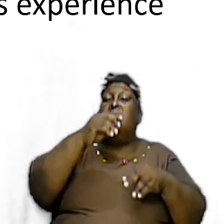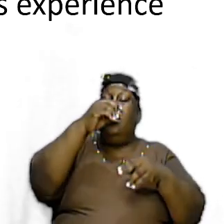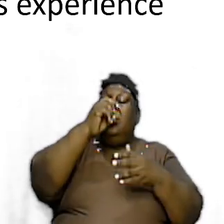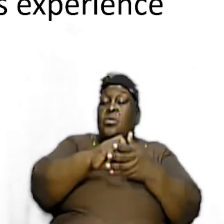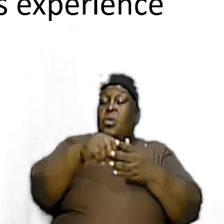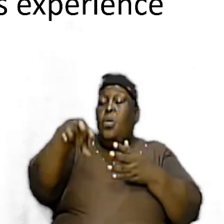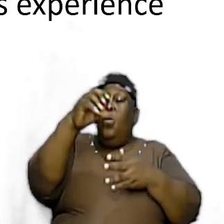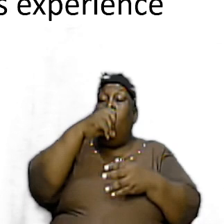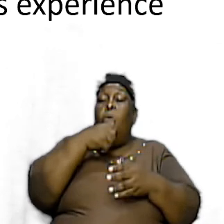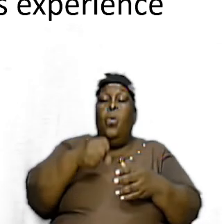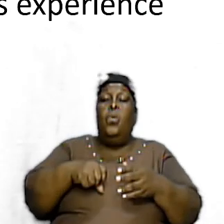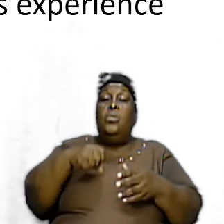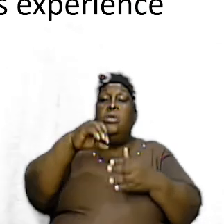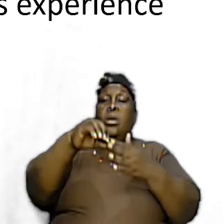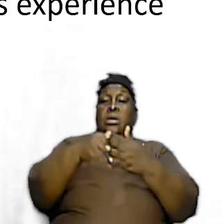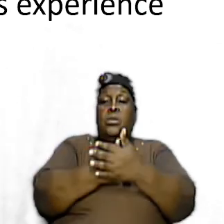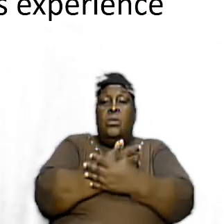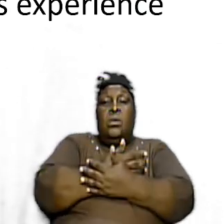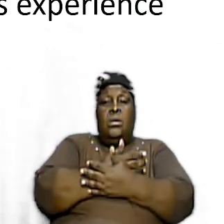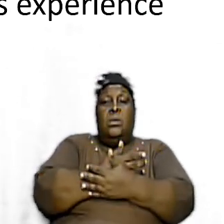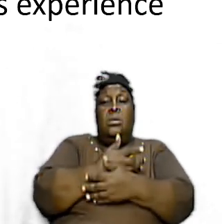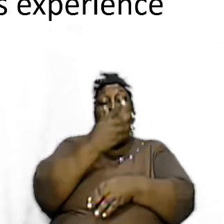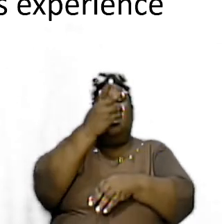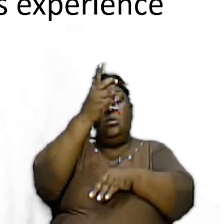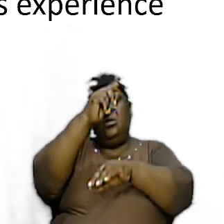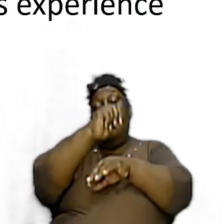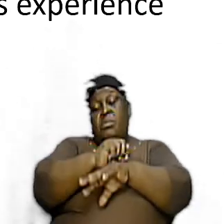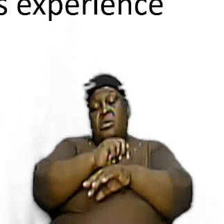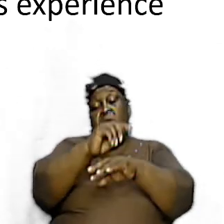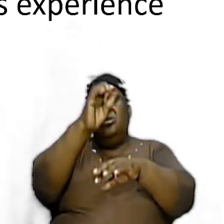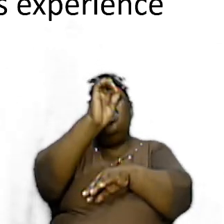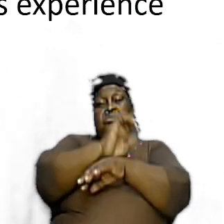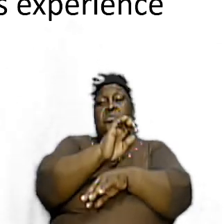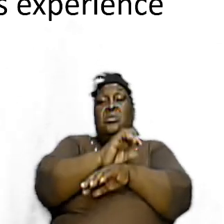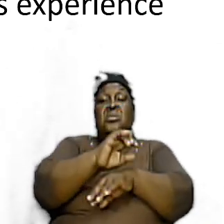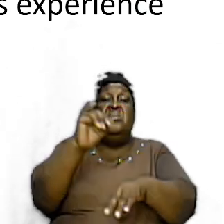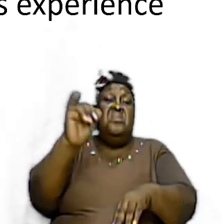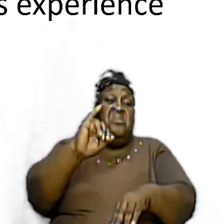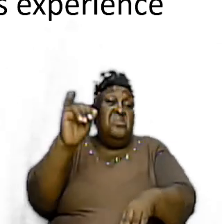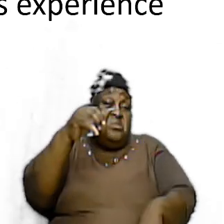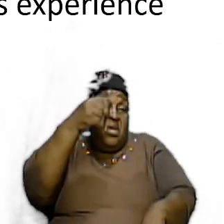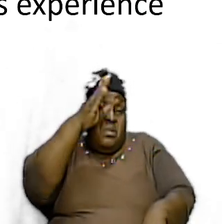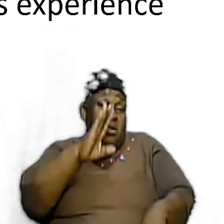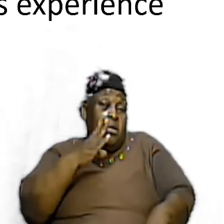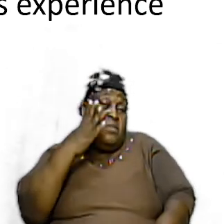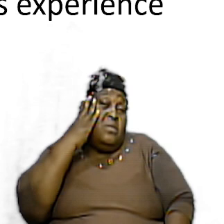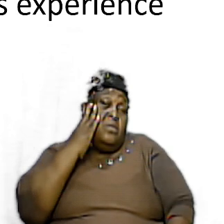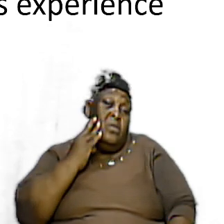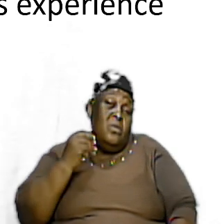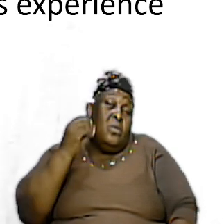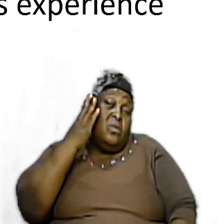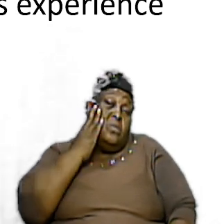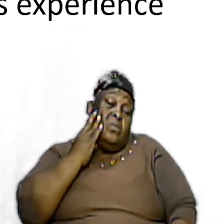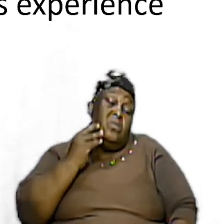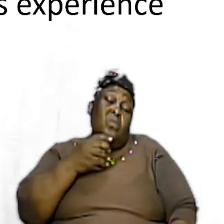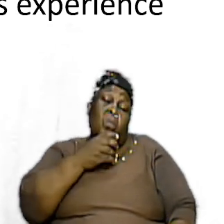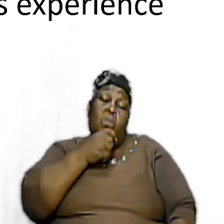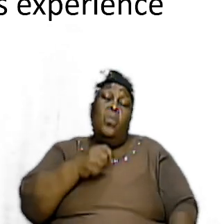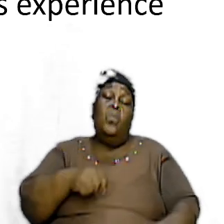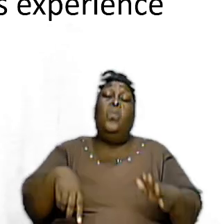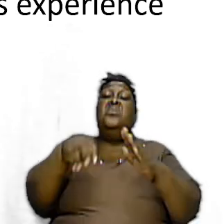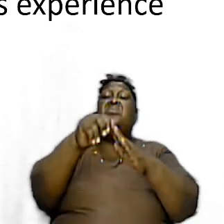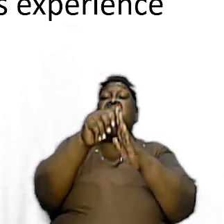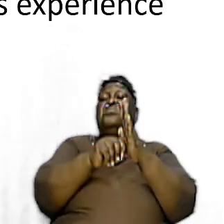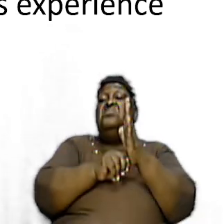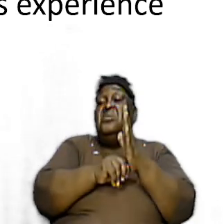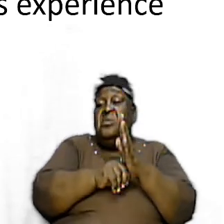same God is in the tabernacle and in the church the same God was in the experiences in both the Old Testament wilderness